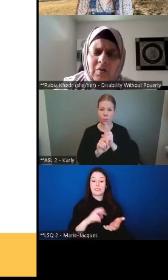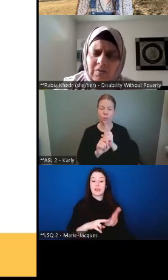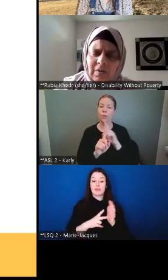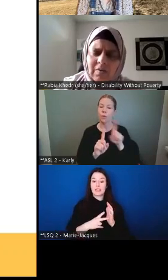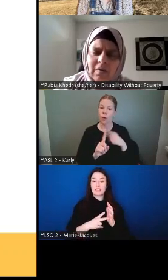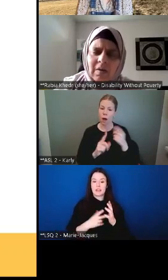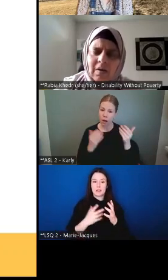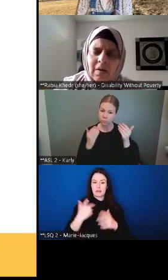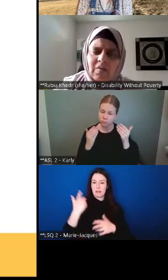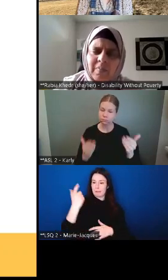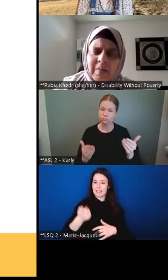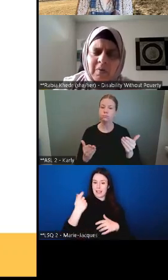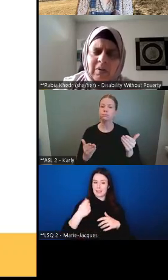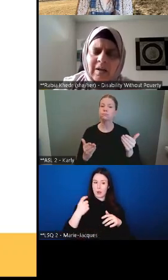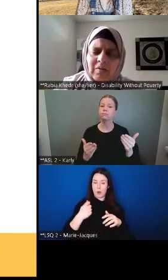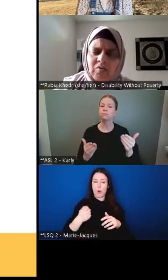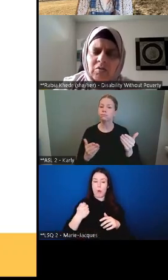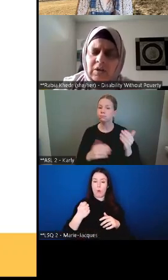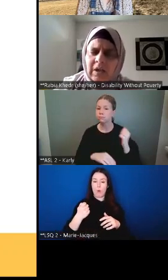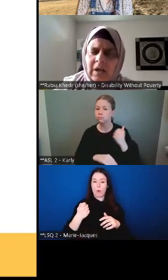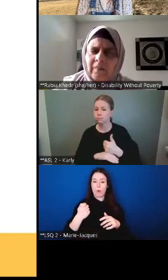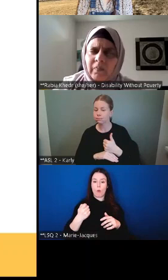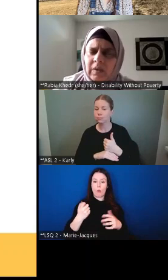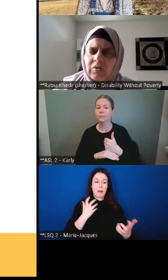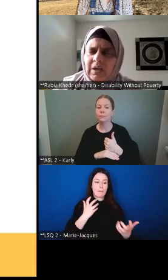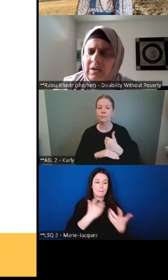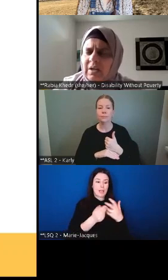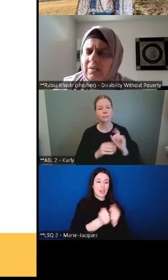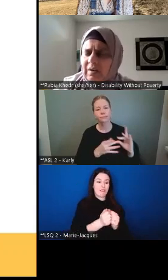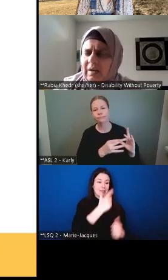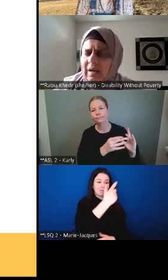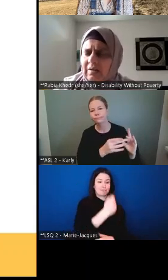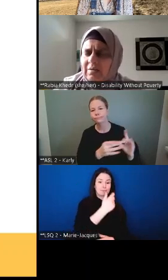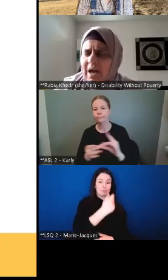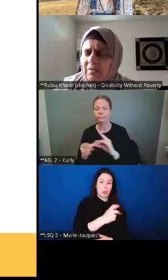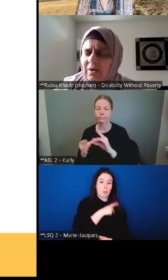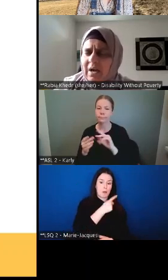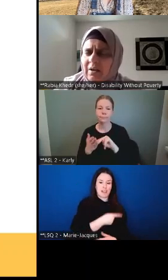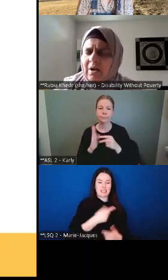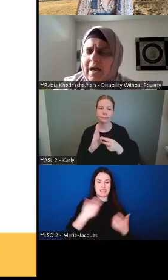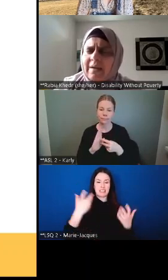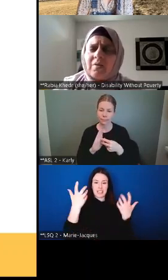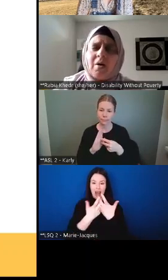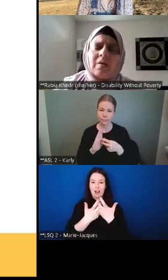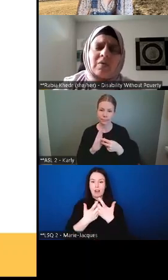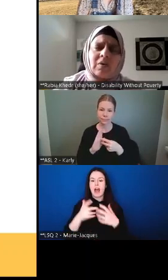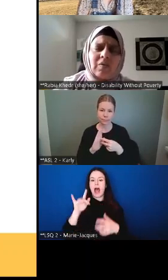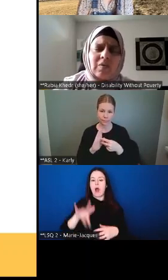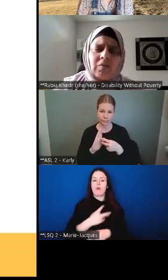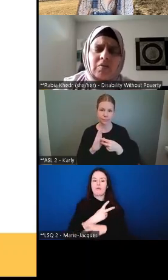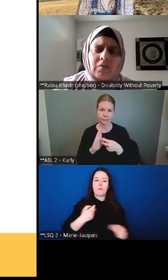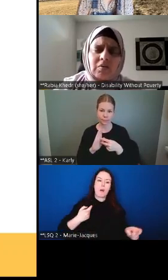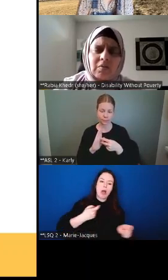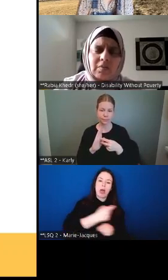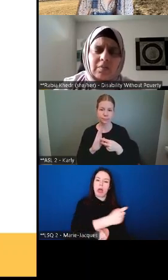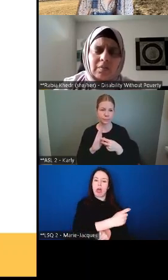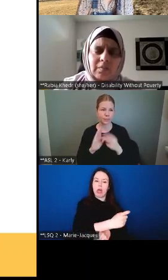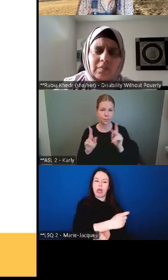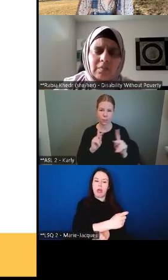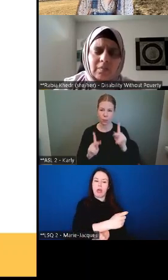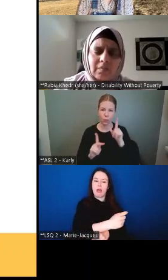consequences to people that truly their dignity is intact and their added costs are considered